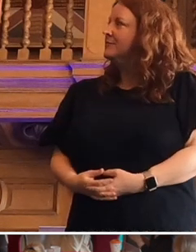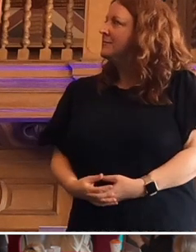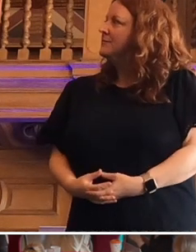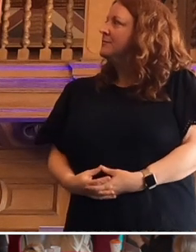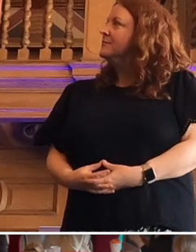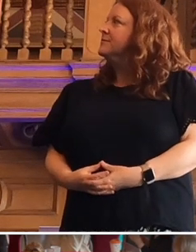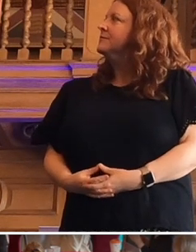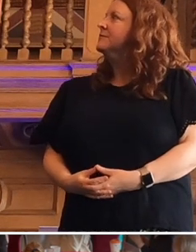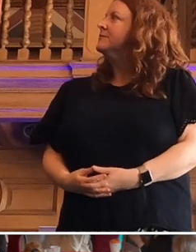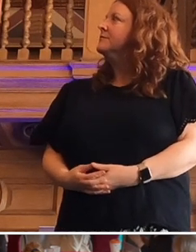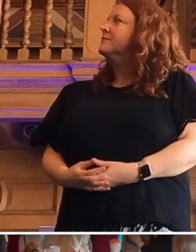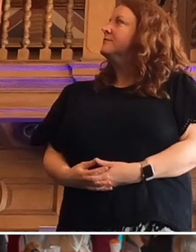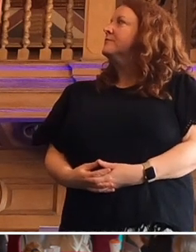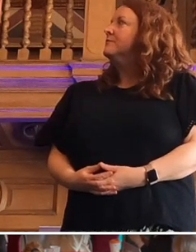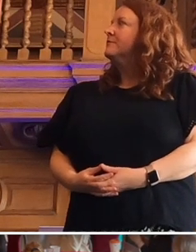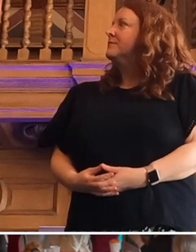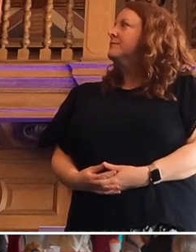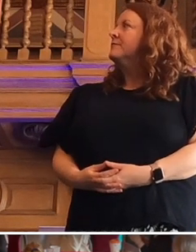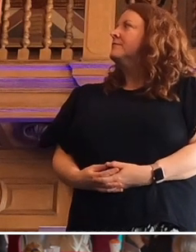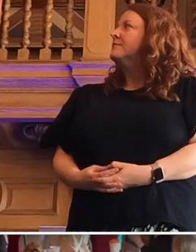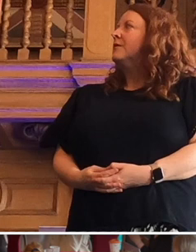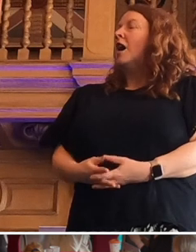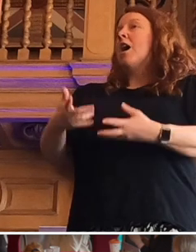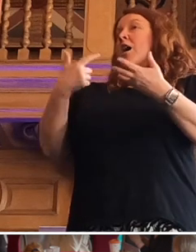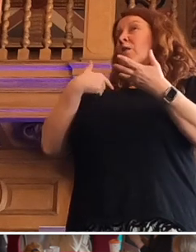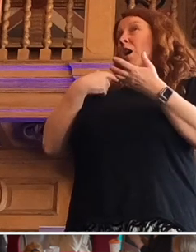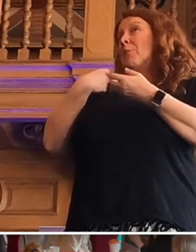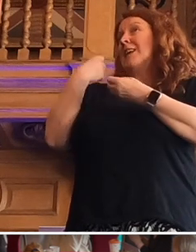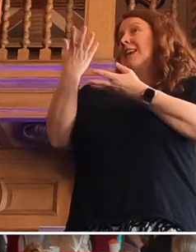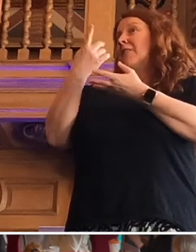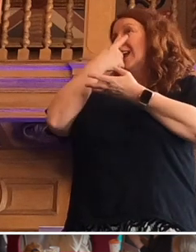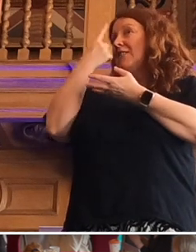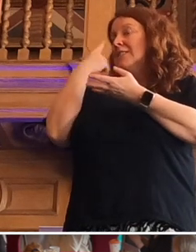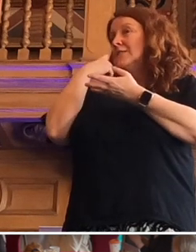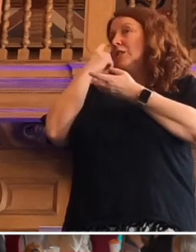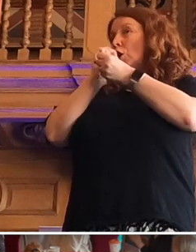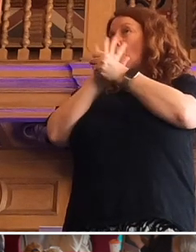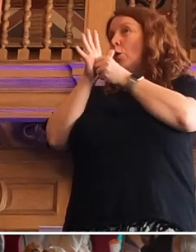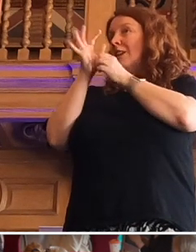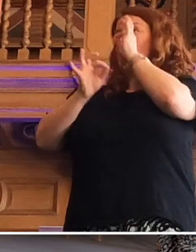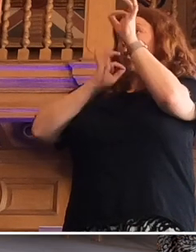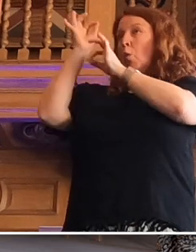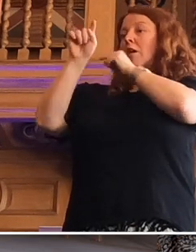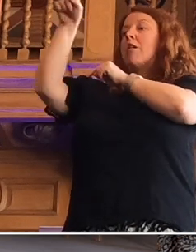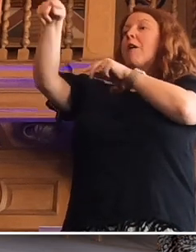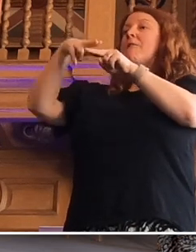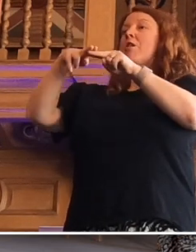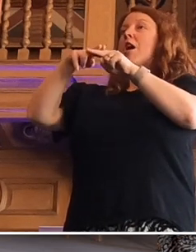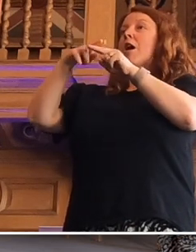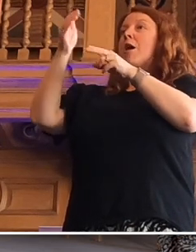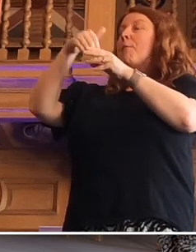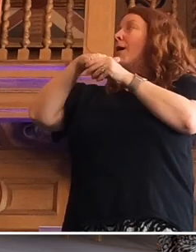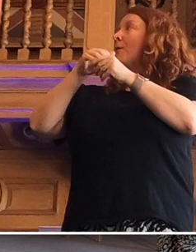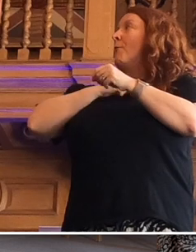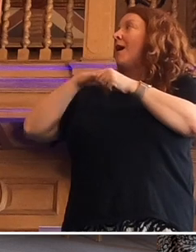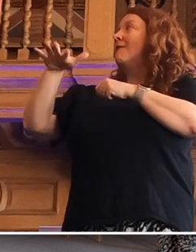turns out, related to that, I'm giving evidence to the COVID inquiry on Friday. A member of my family